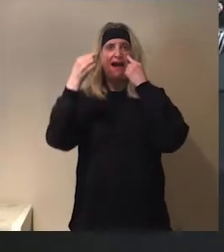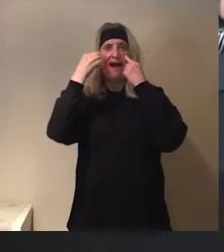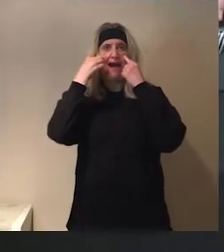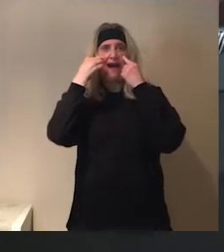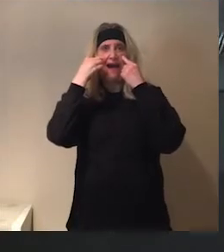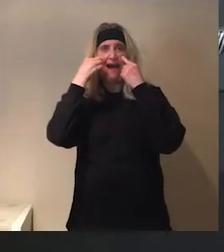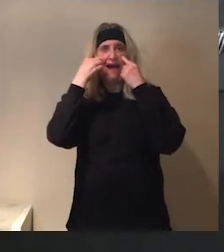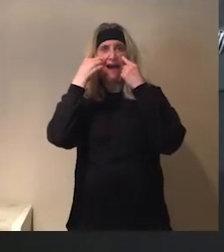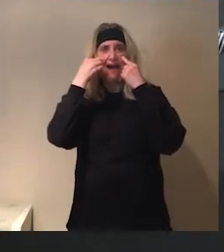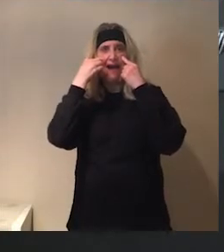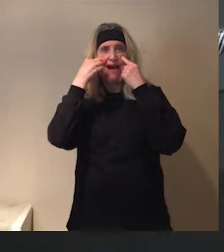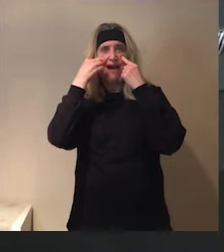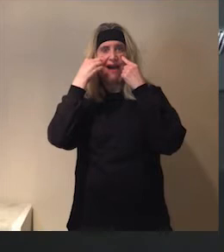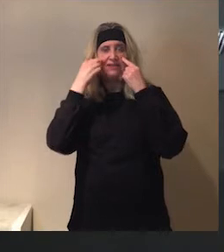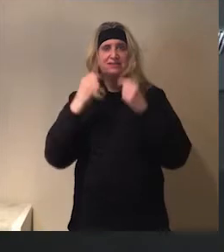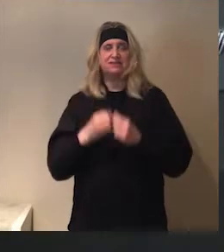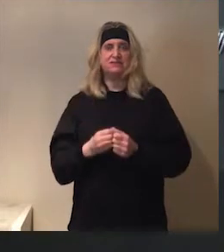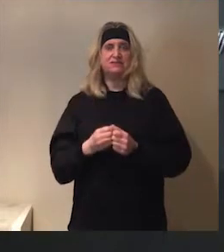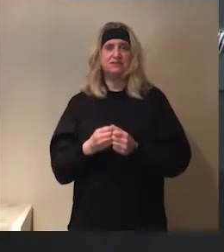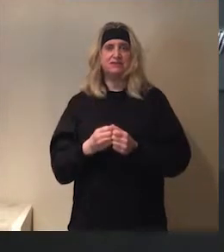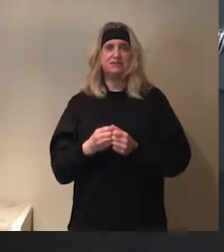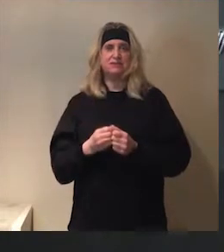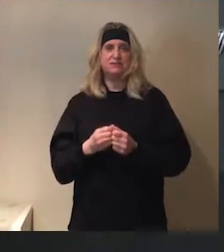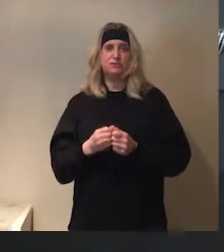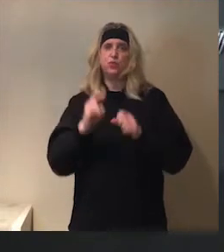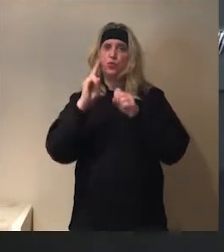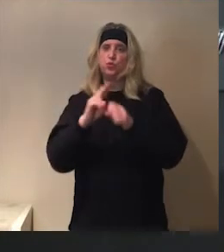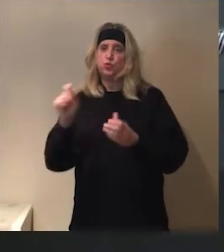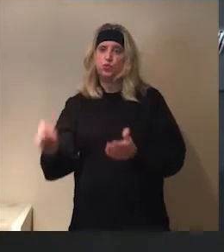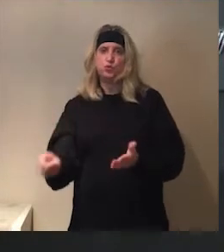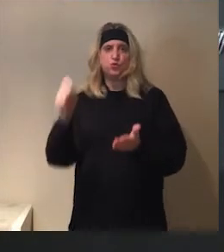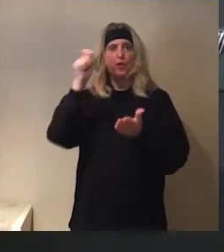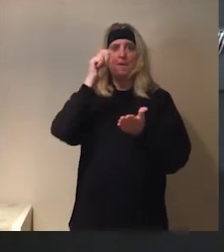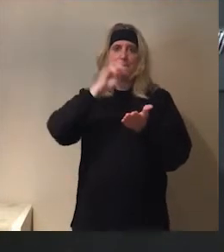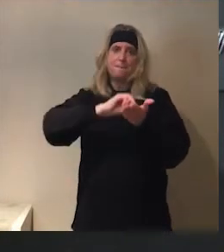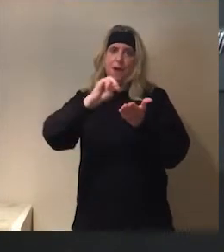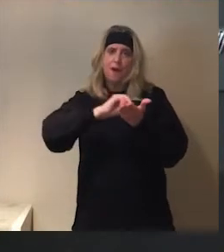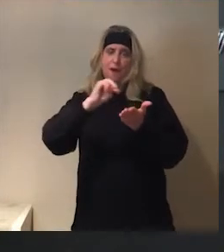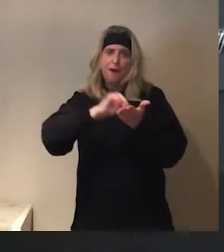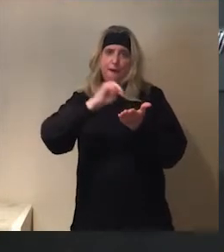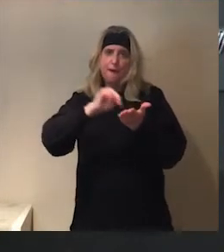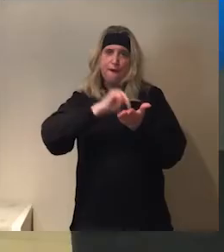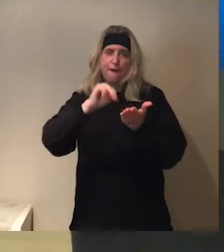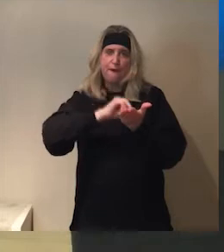for the eyes. And is where the marker comes in. Like that.